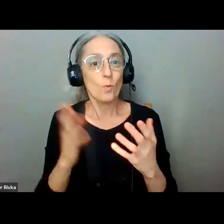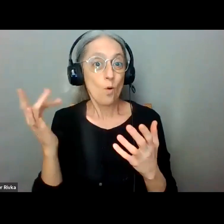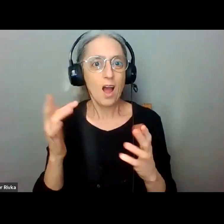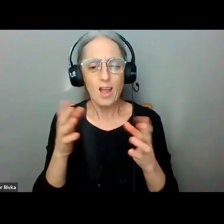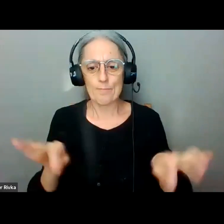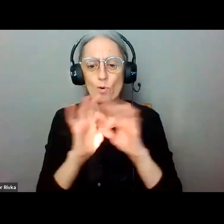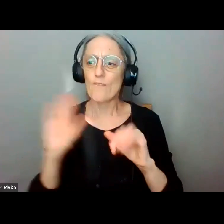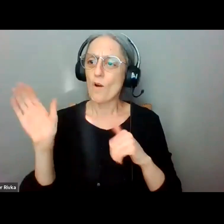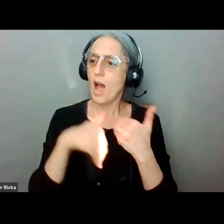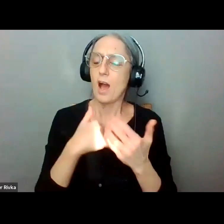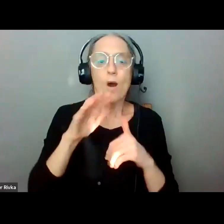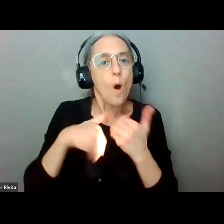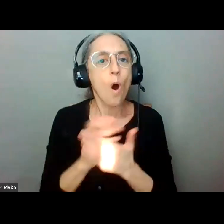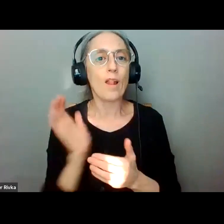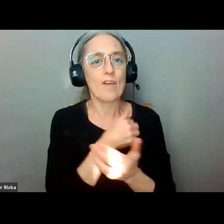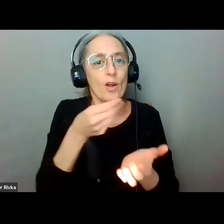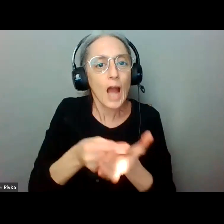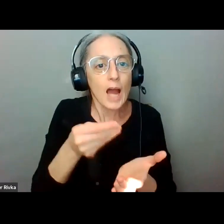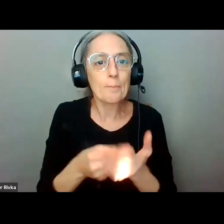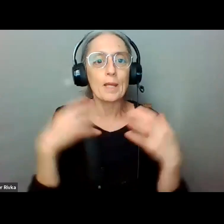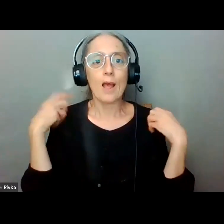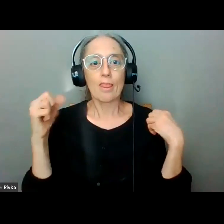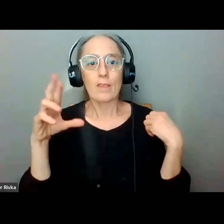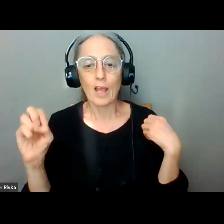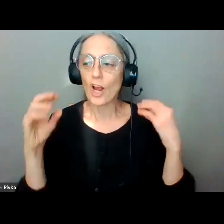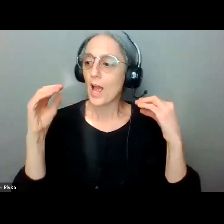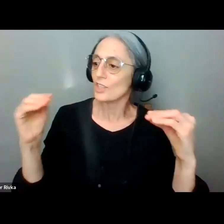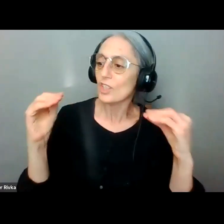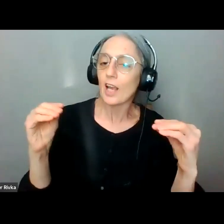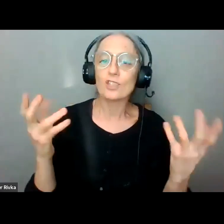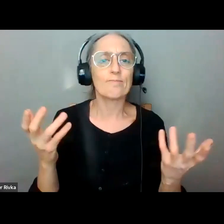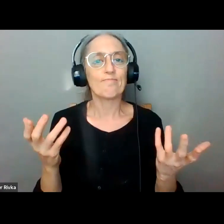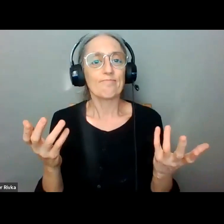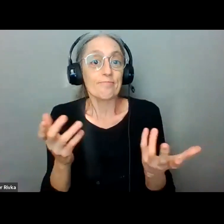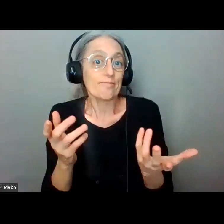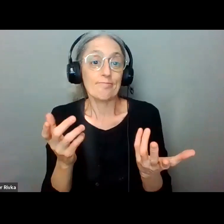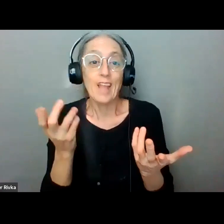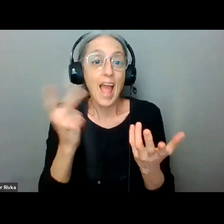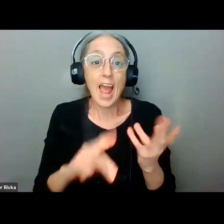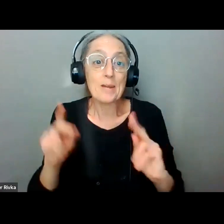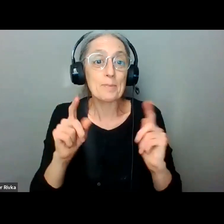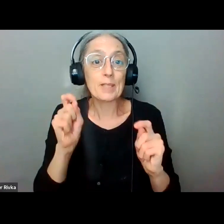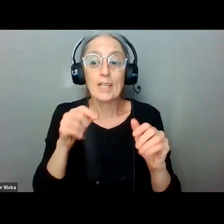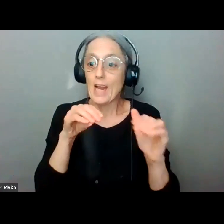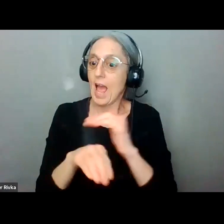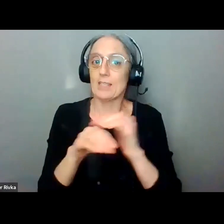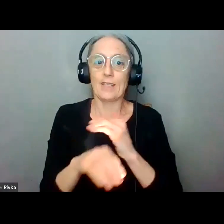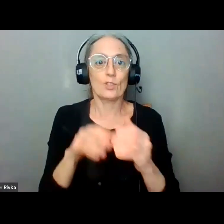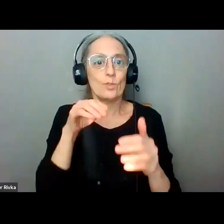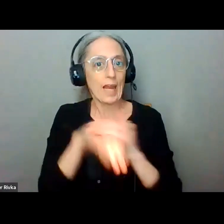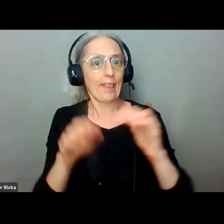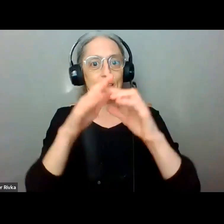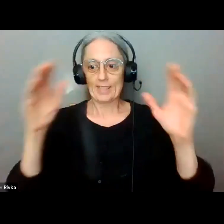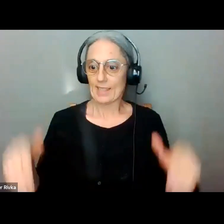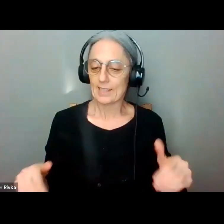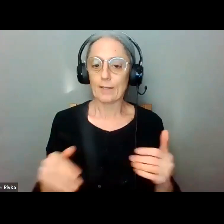uh health care education um whoever needs access to the system you know that that has an impact